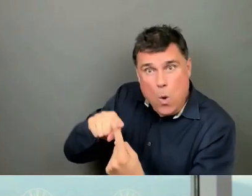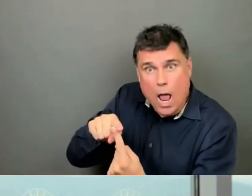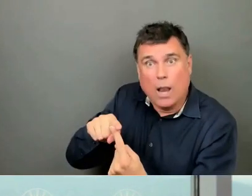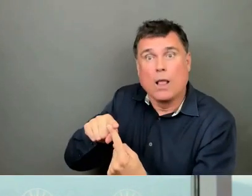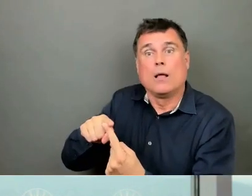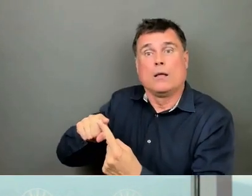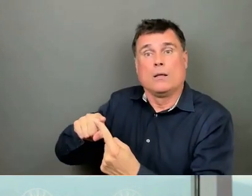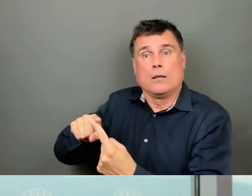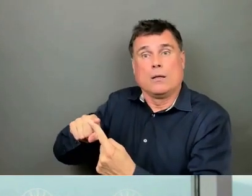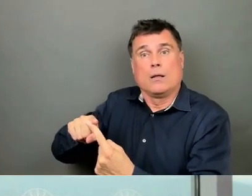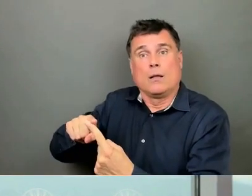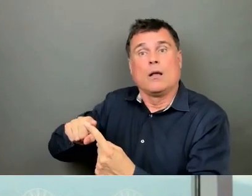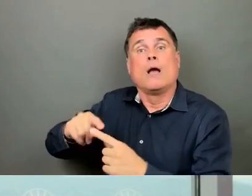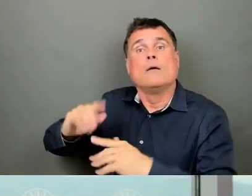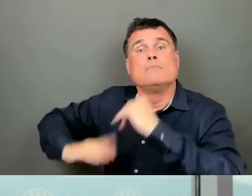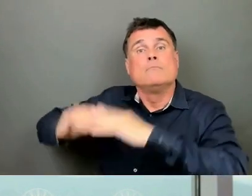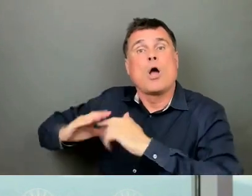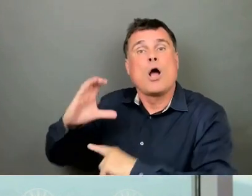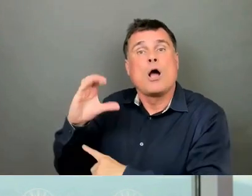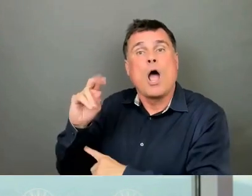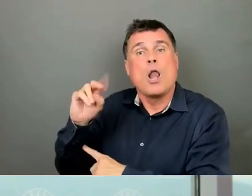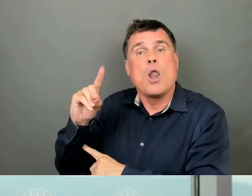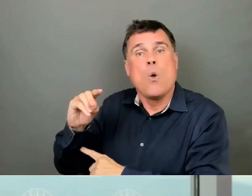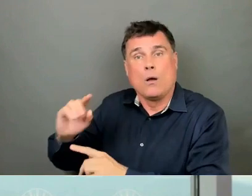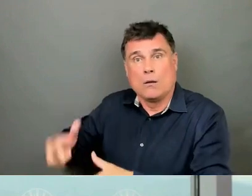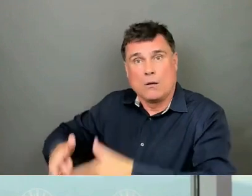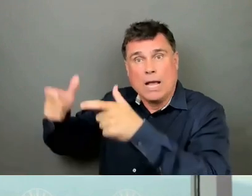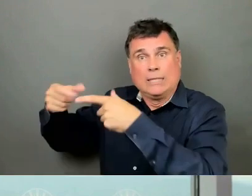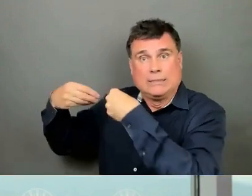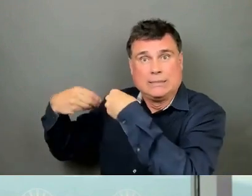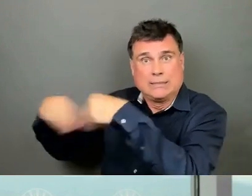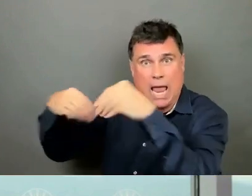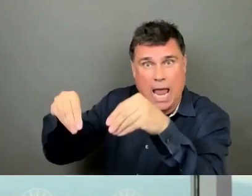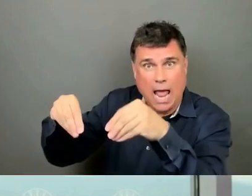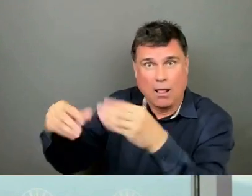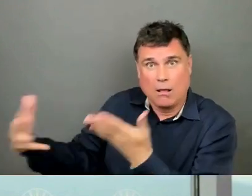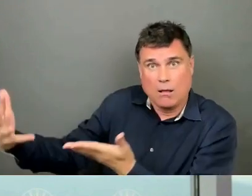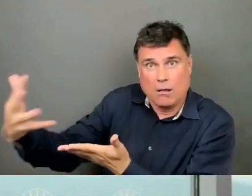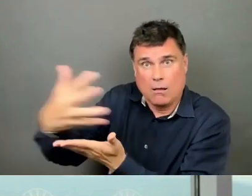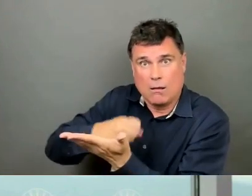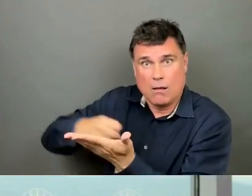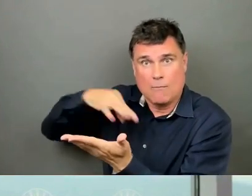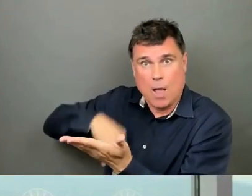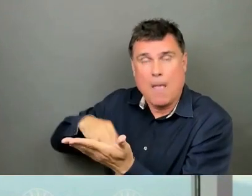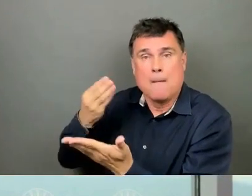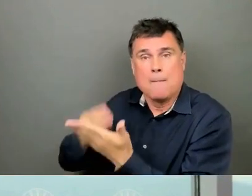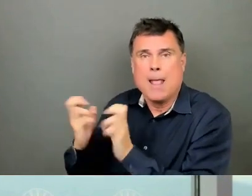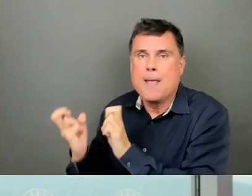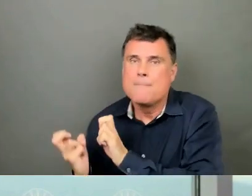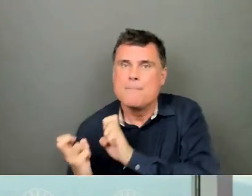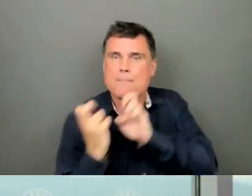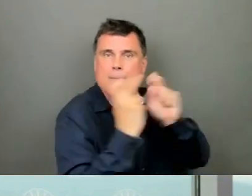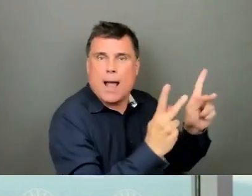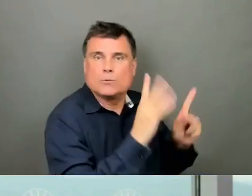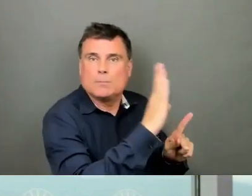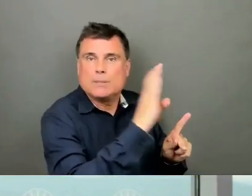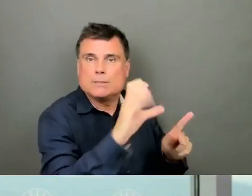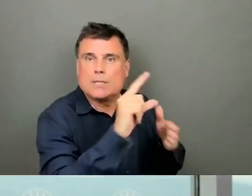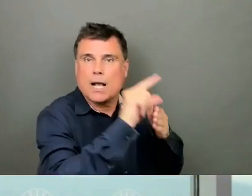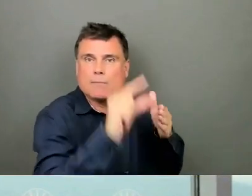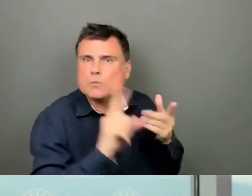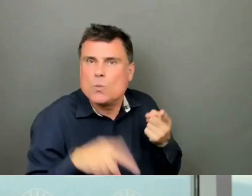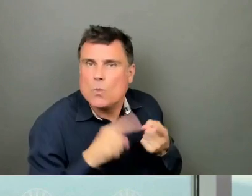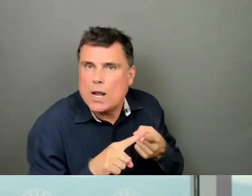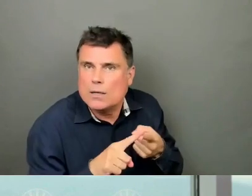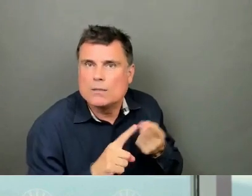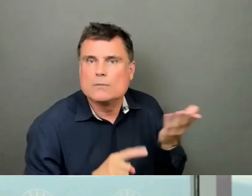date for the completion of the market condos or for payment to the province? That's right. The focus of this MOU is on